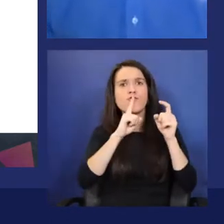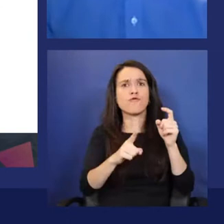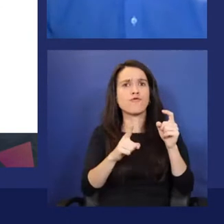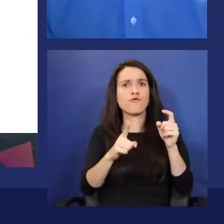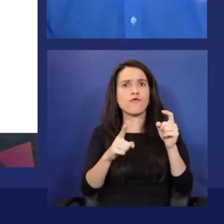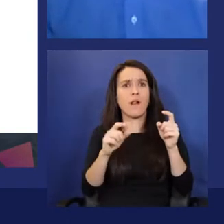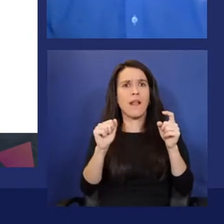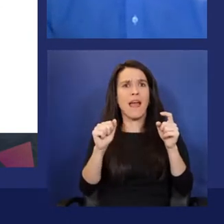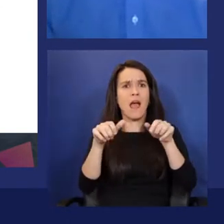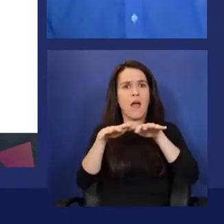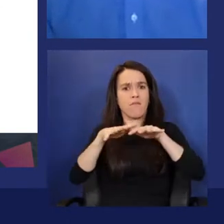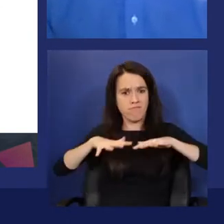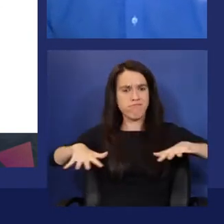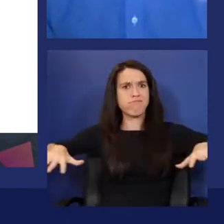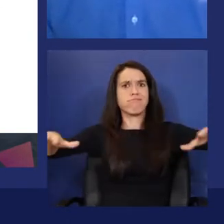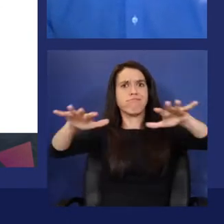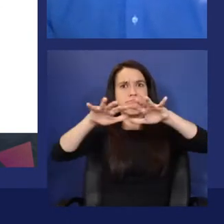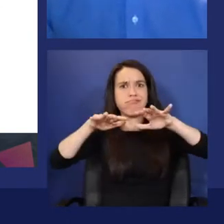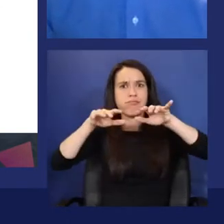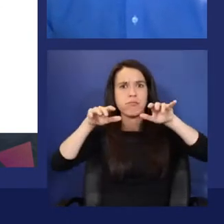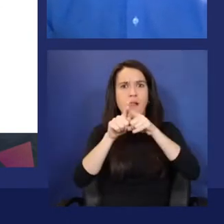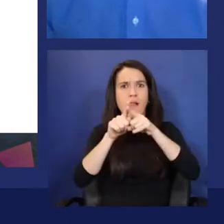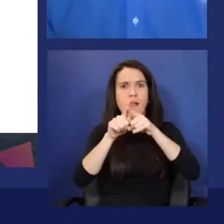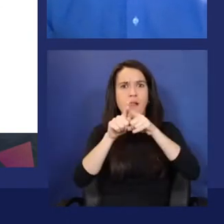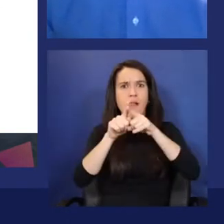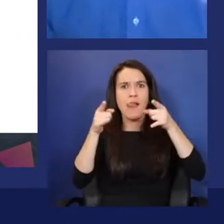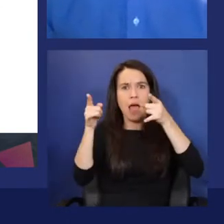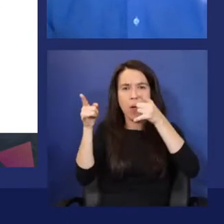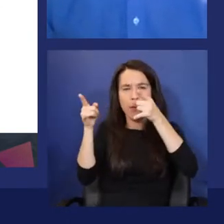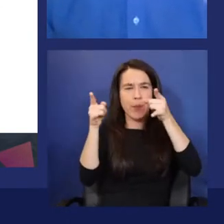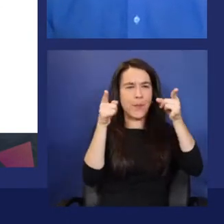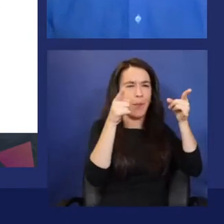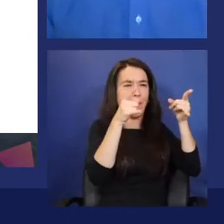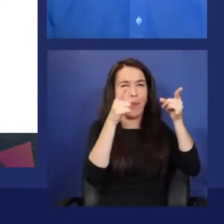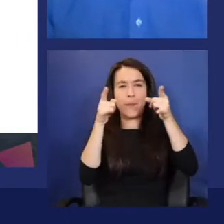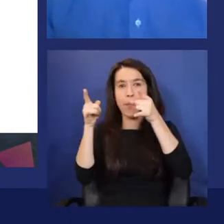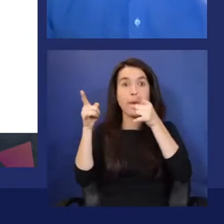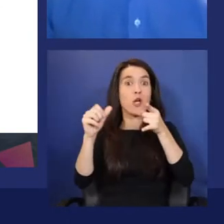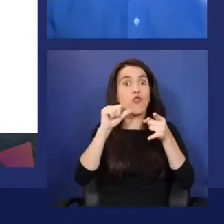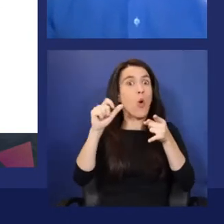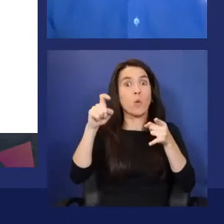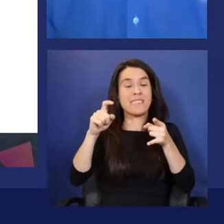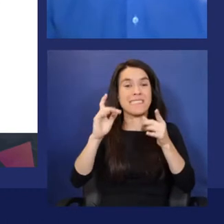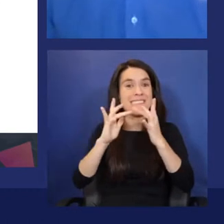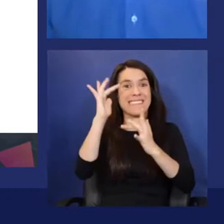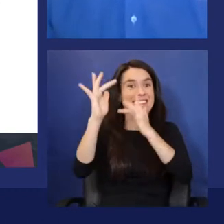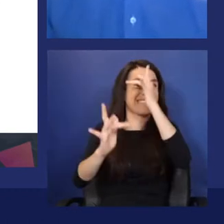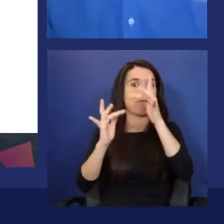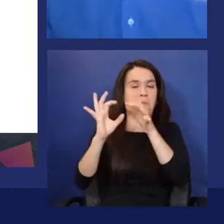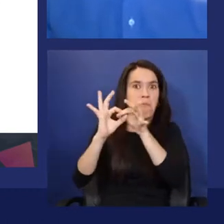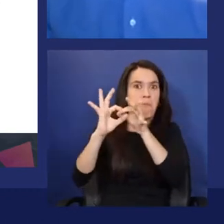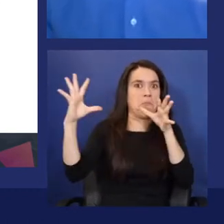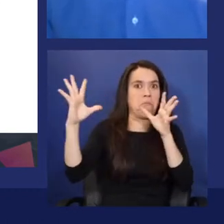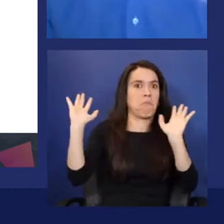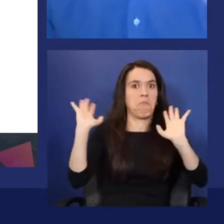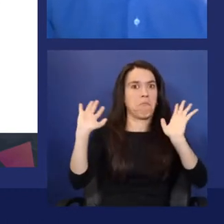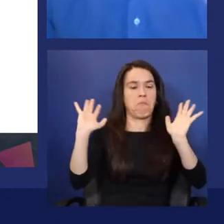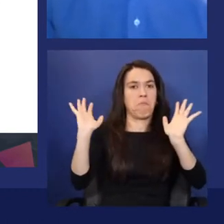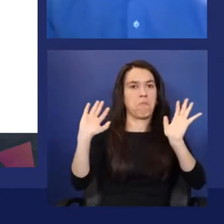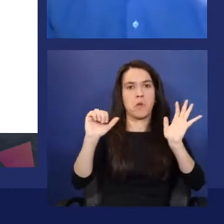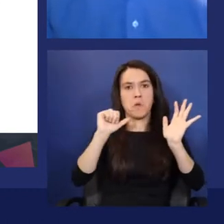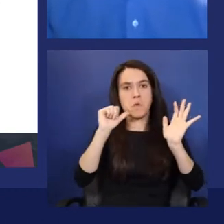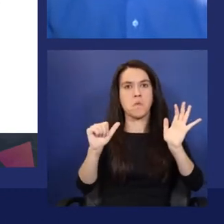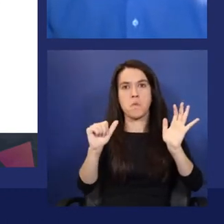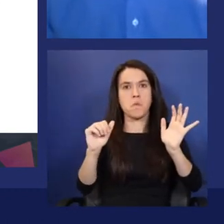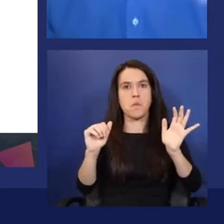without requiring connectivity, without requiring being plugged, and without being connected wired